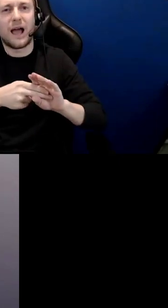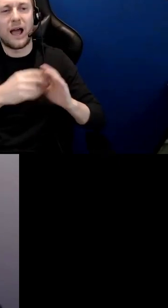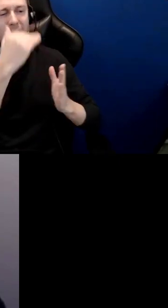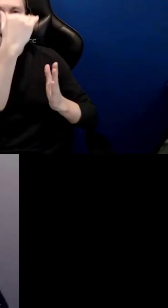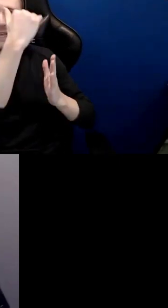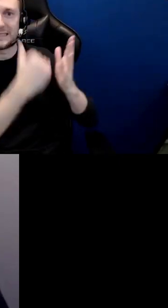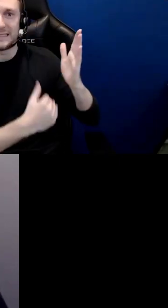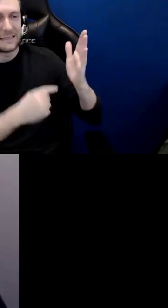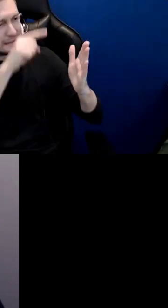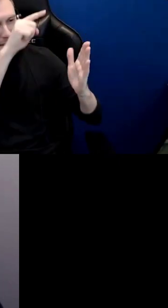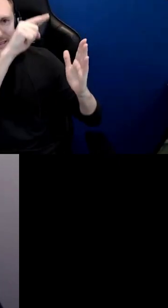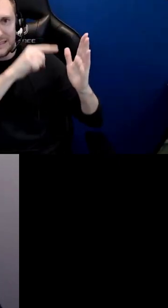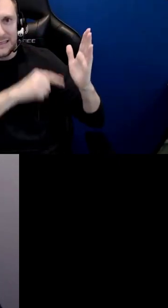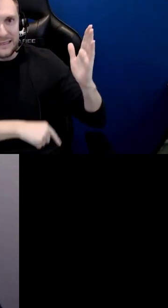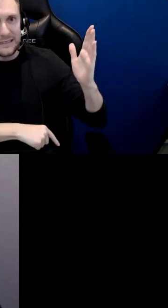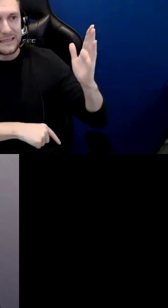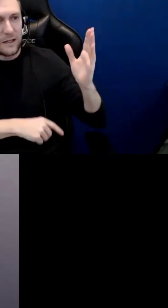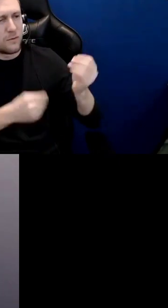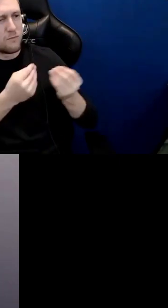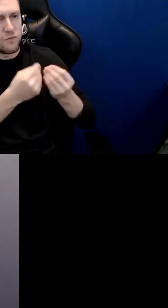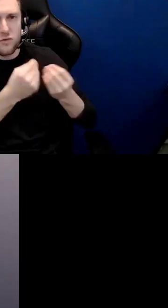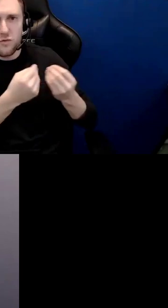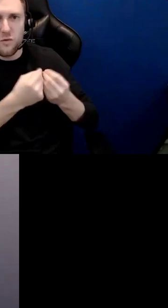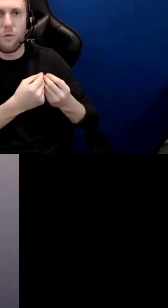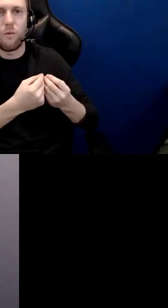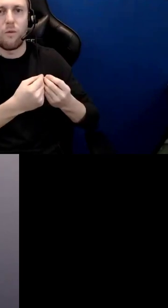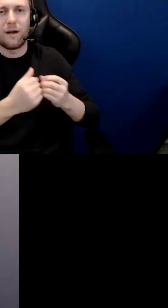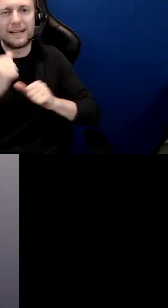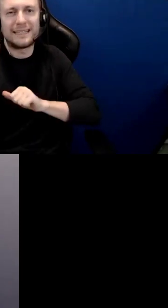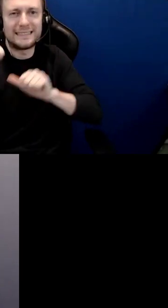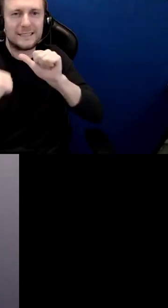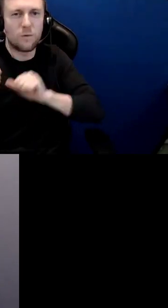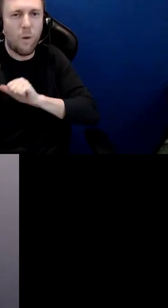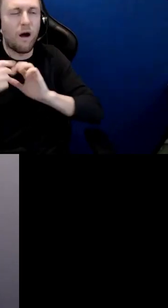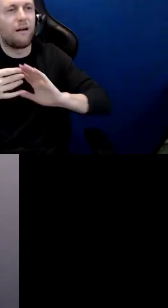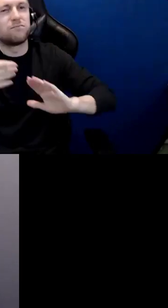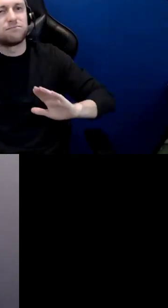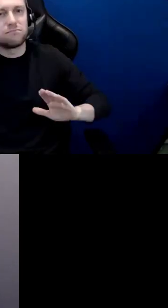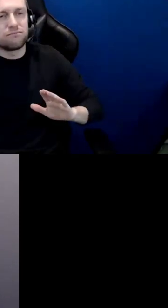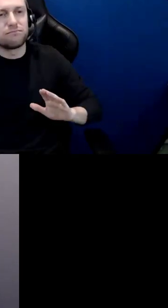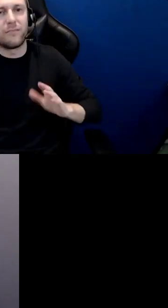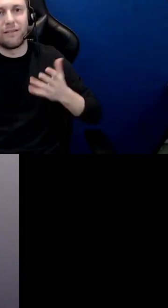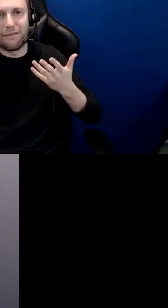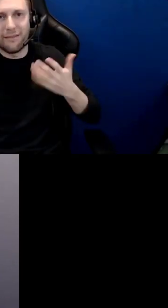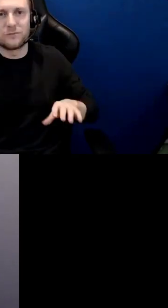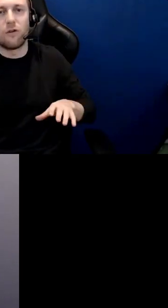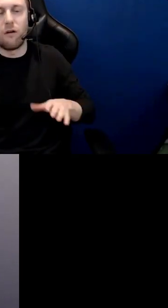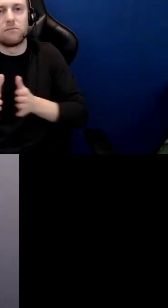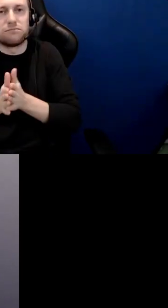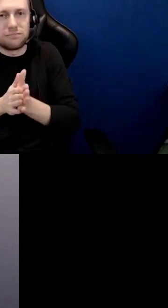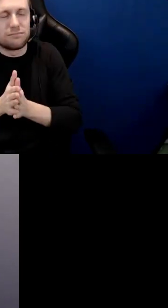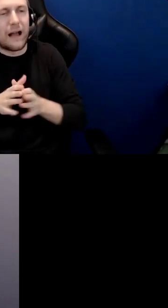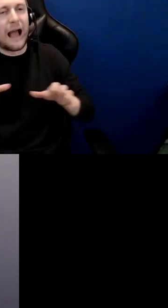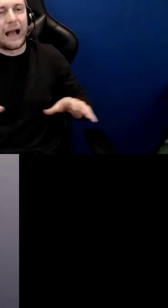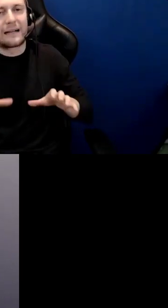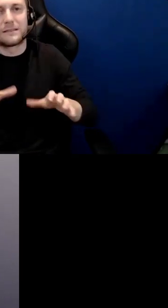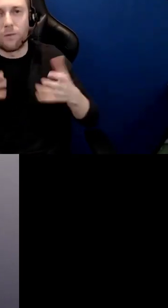history of action in this area and also that embrace of still learning